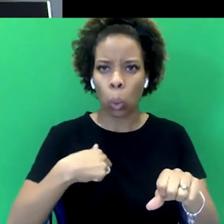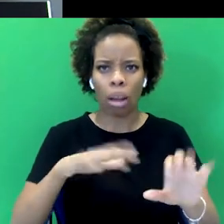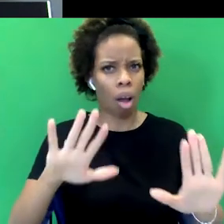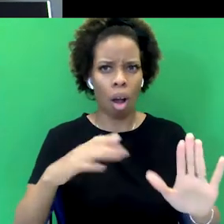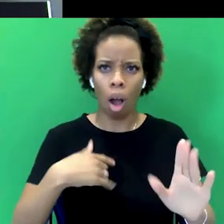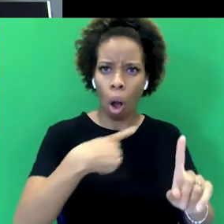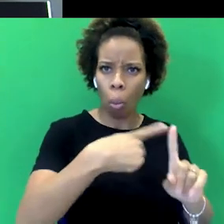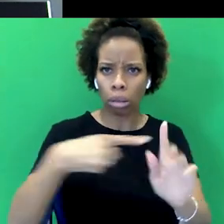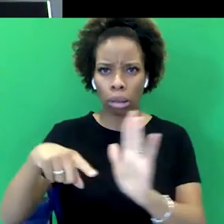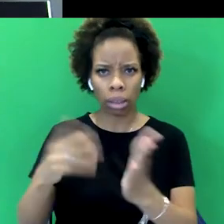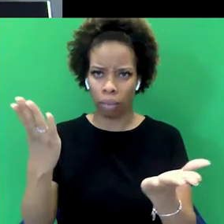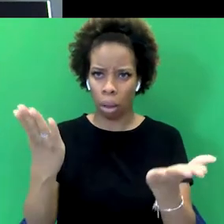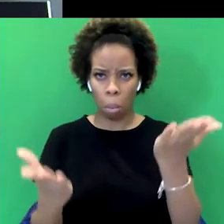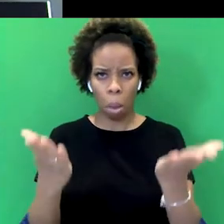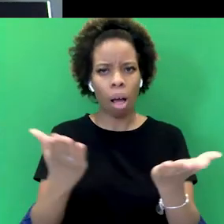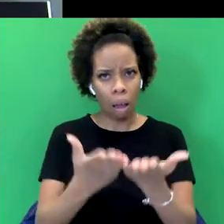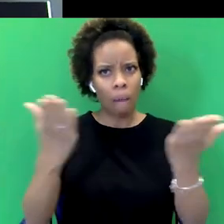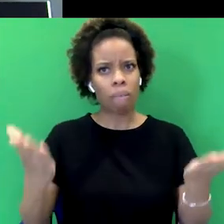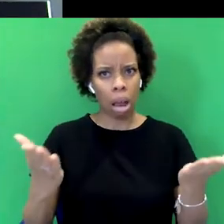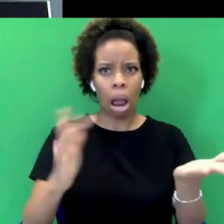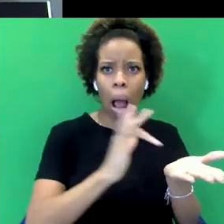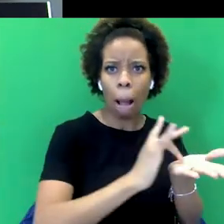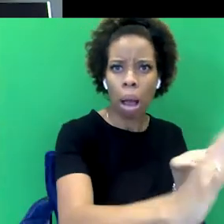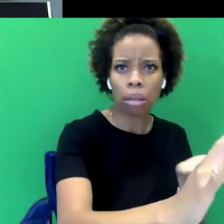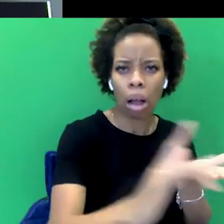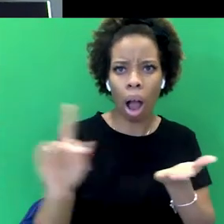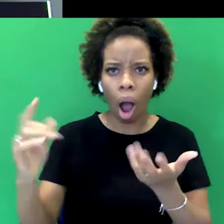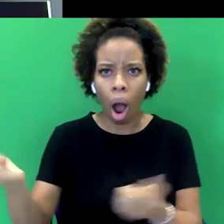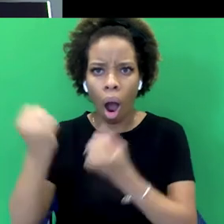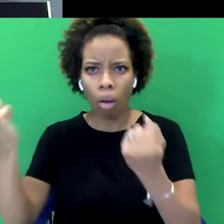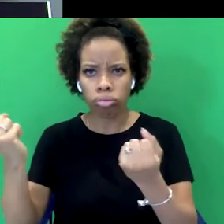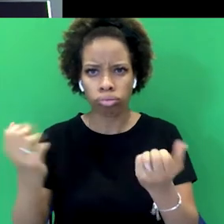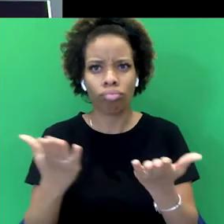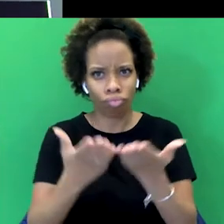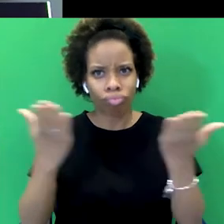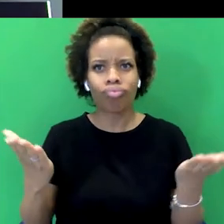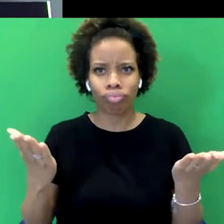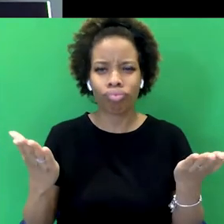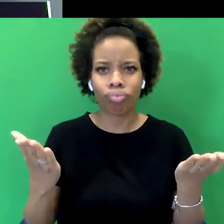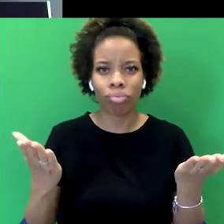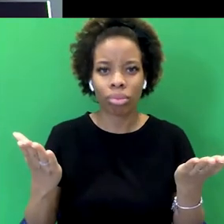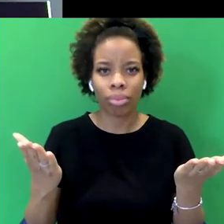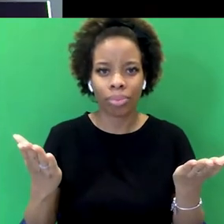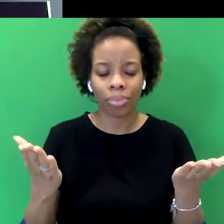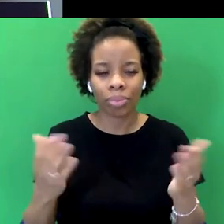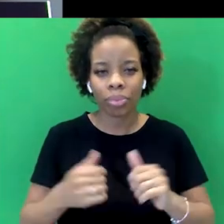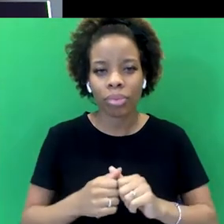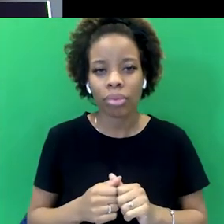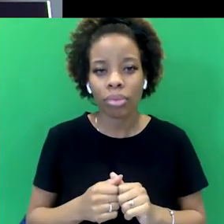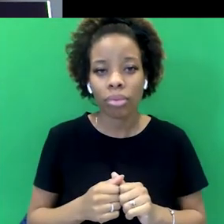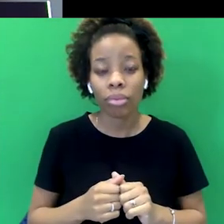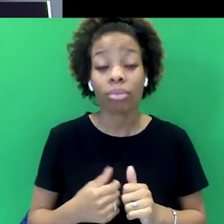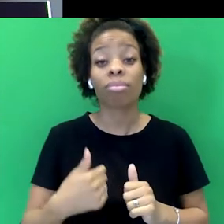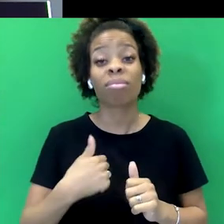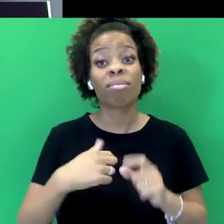against the negative, the railways against the massacres, and somehow come to a conclusion that it was positive. So it just struck me that